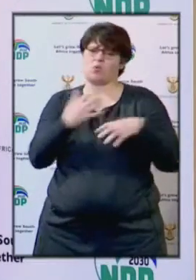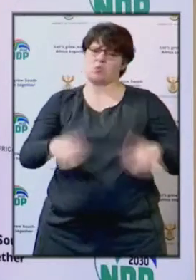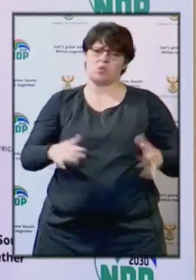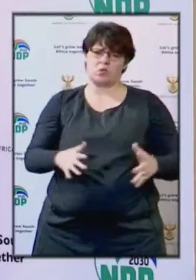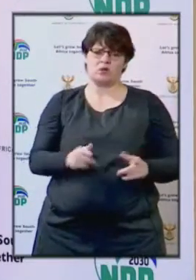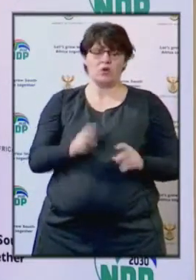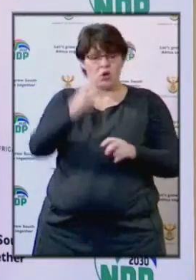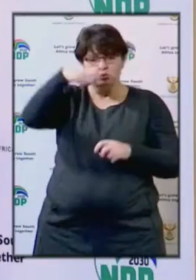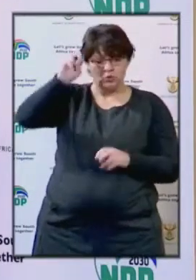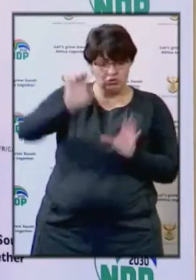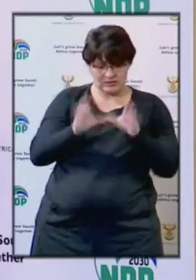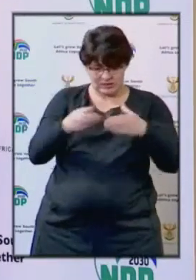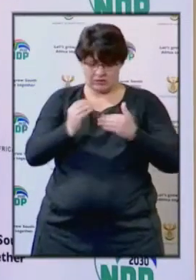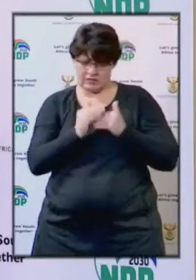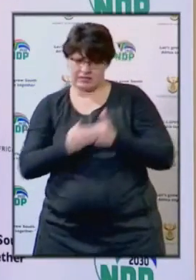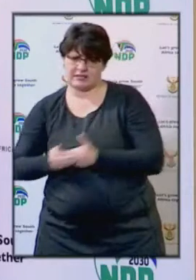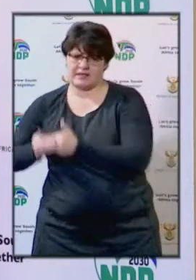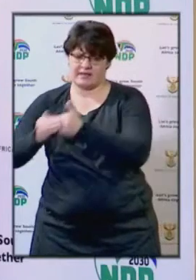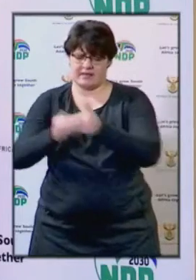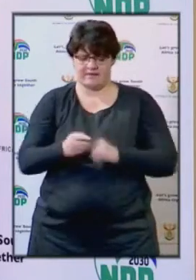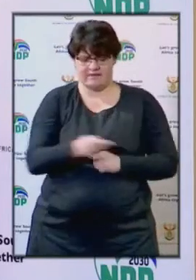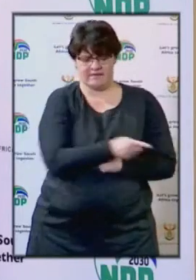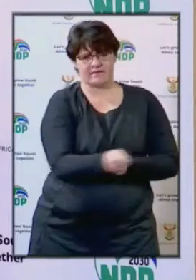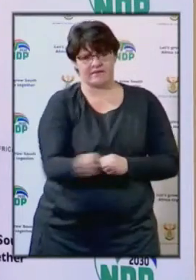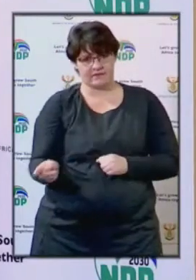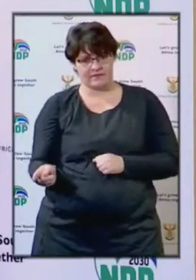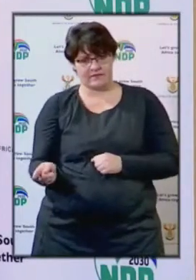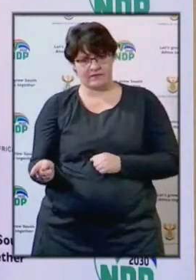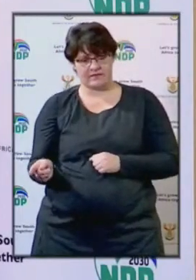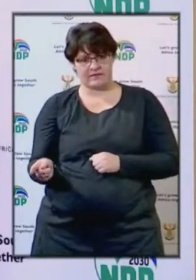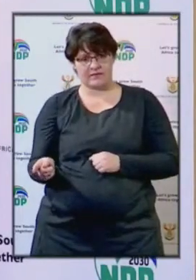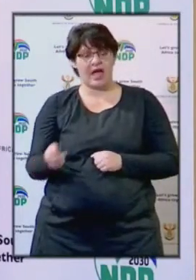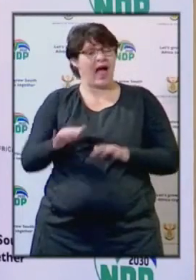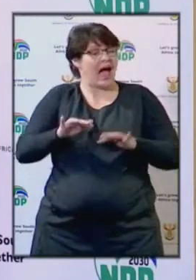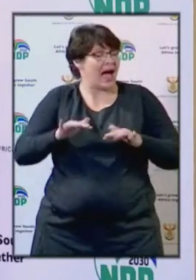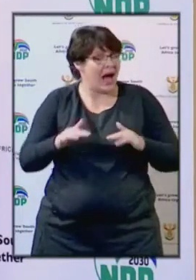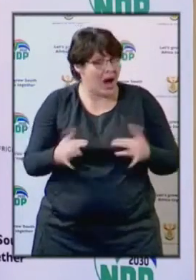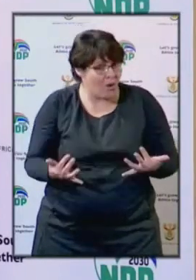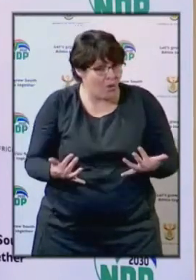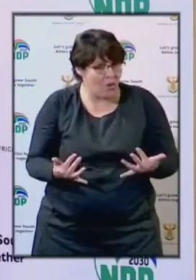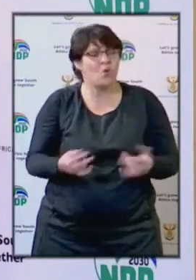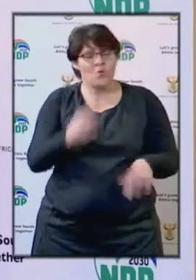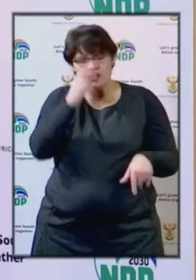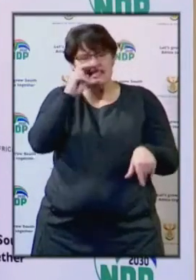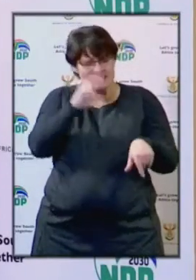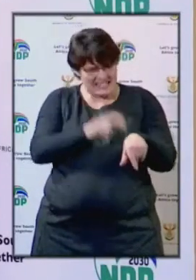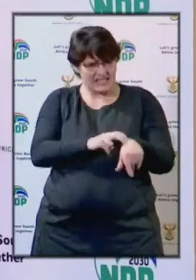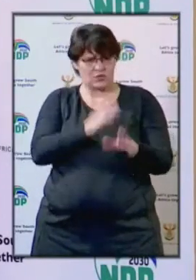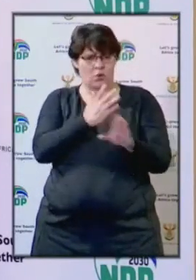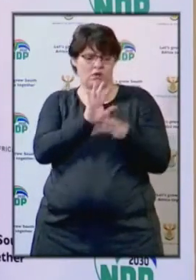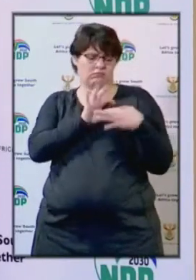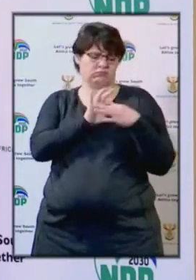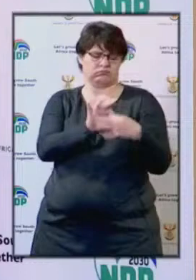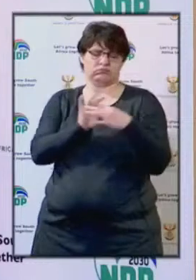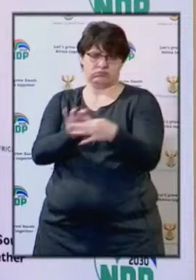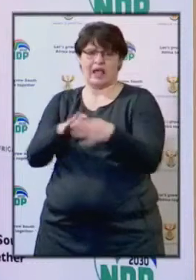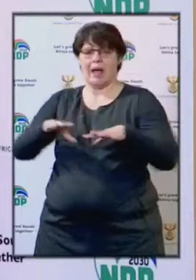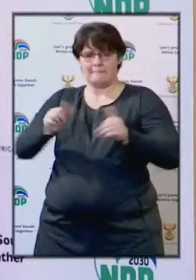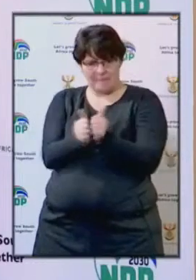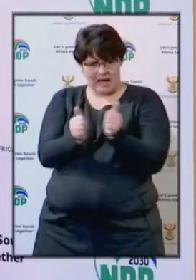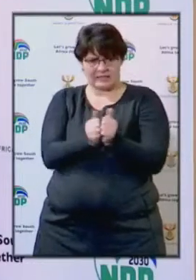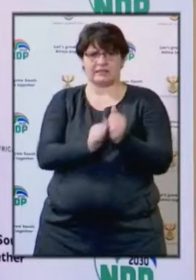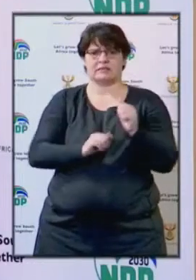safeguard our tourism industry, and this we will need to heighten corporations and partnership